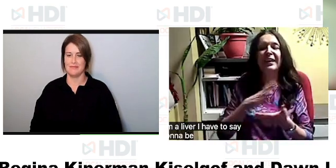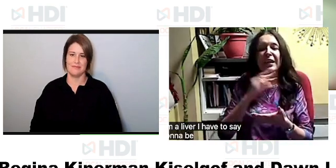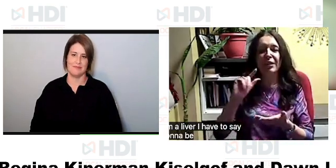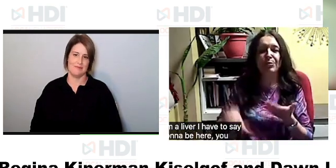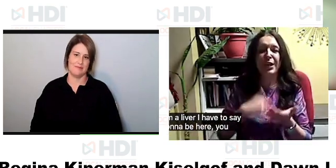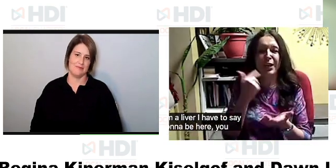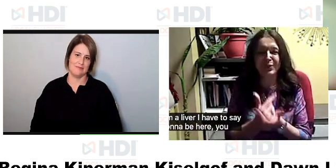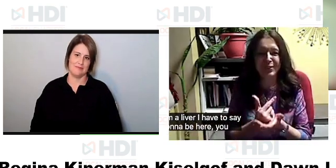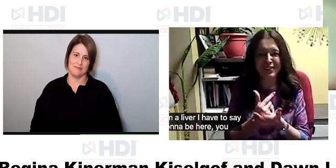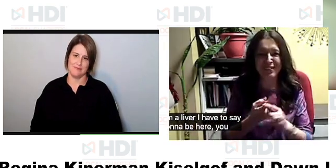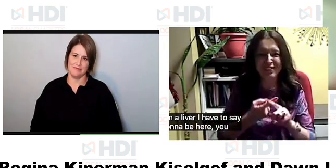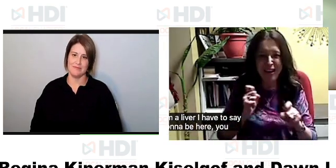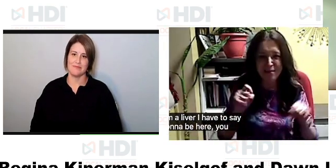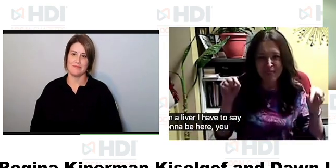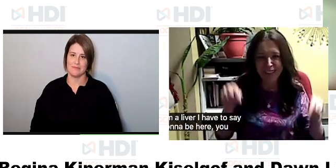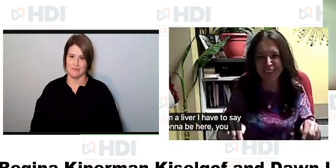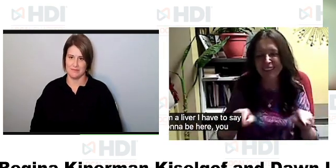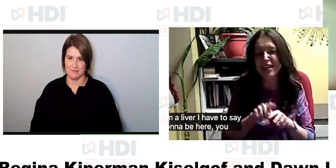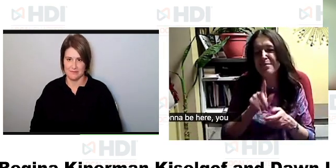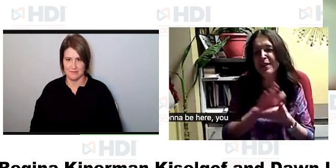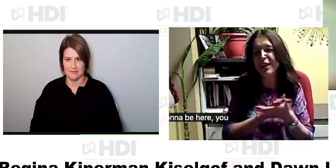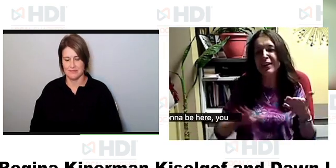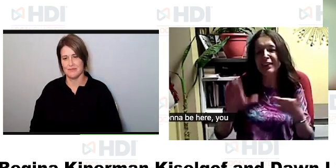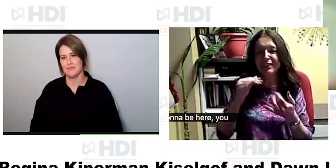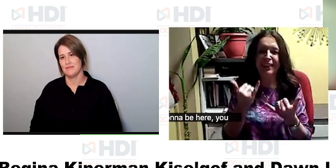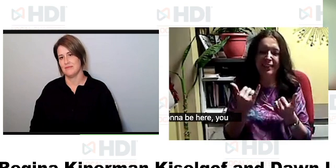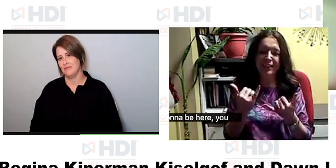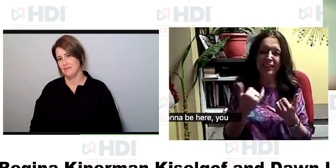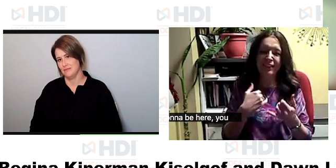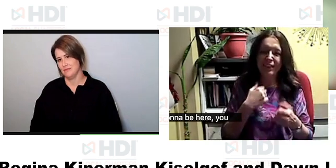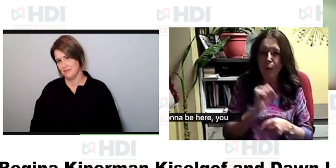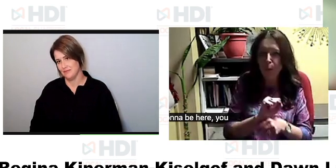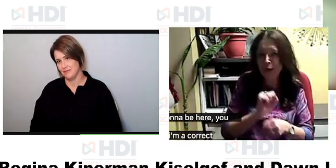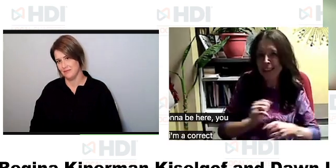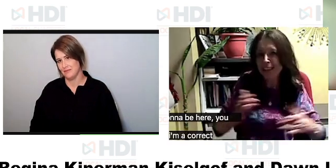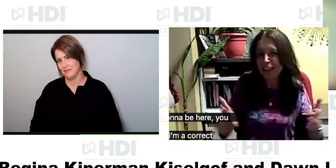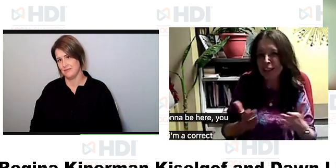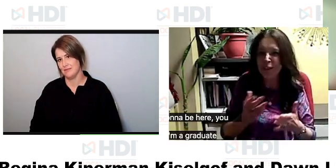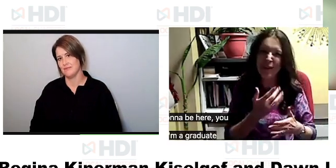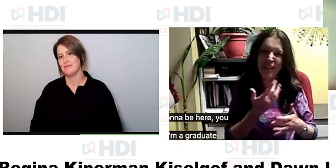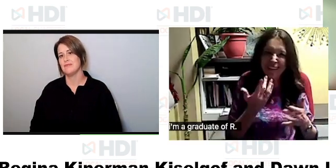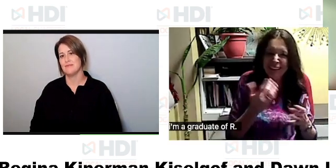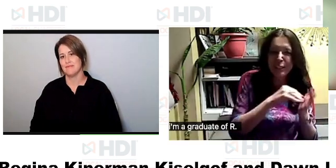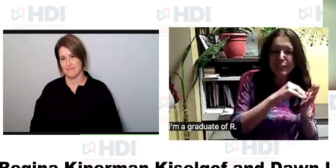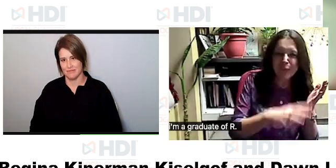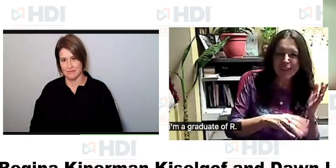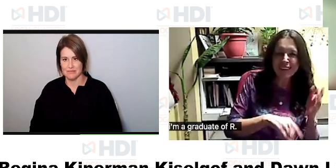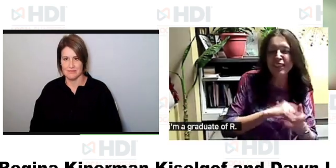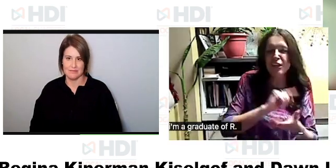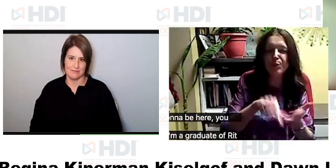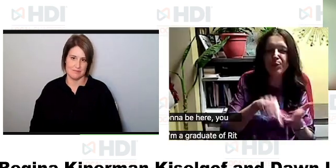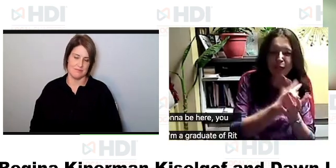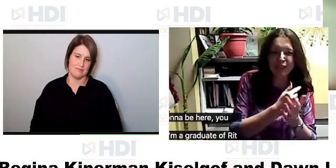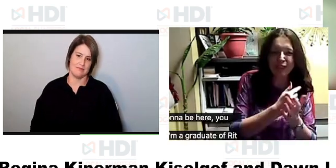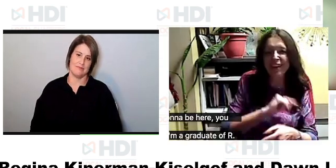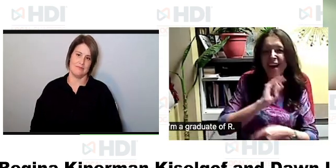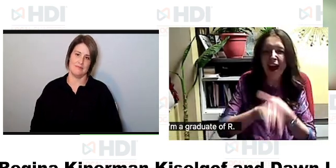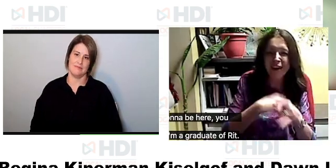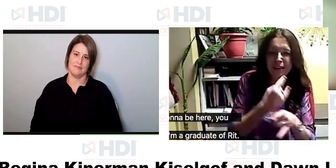you know i started college at rit ntid i'm a graduate of rit i work here